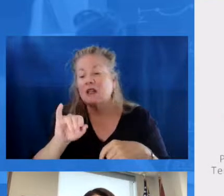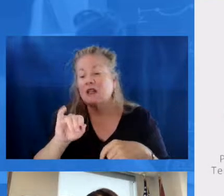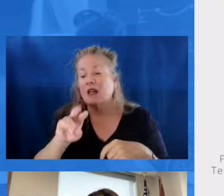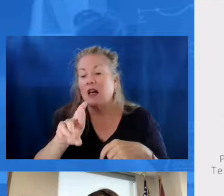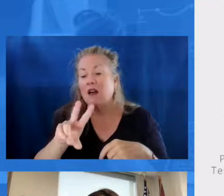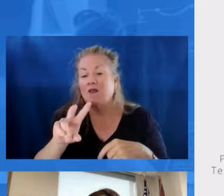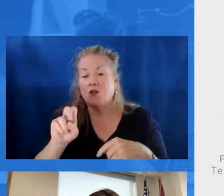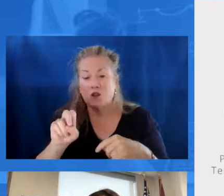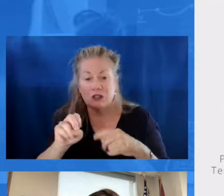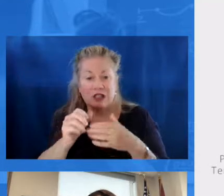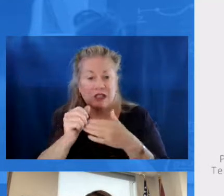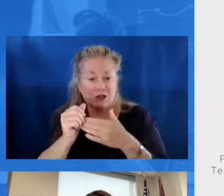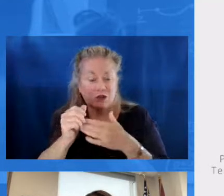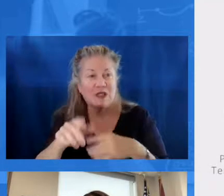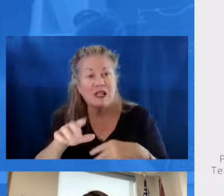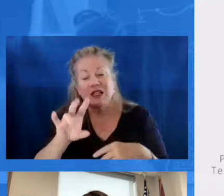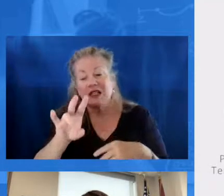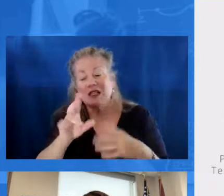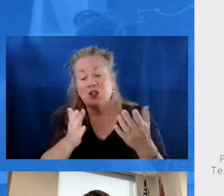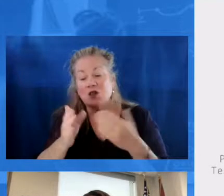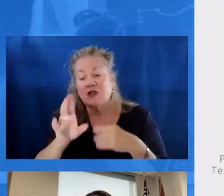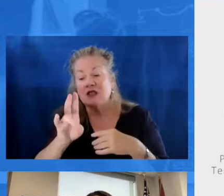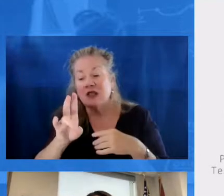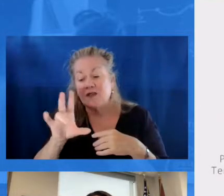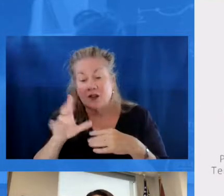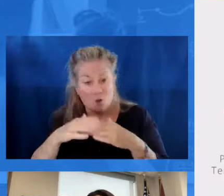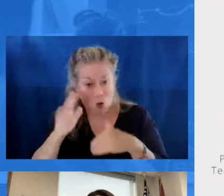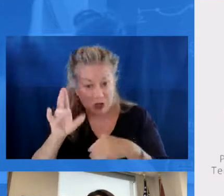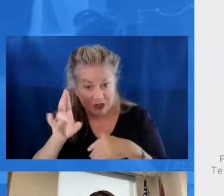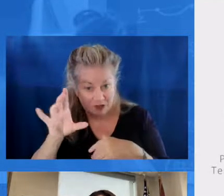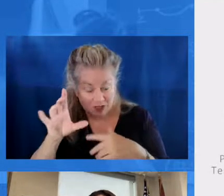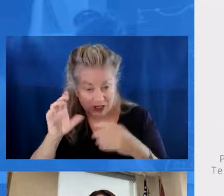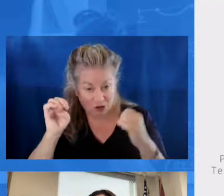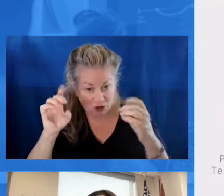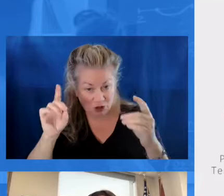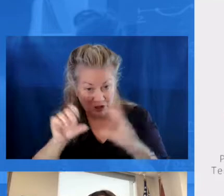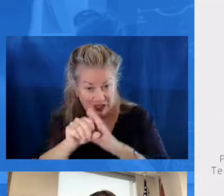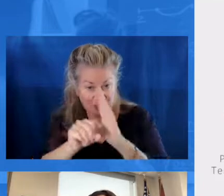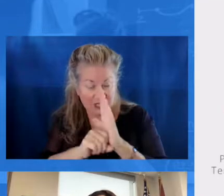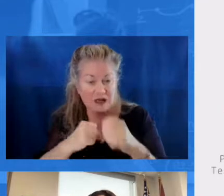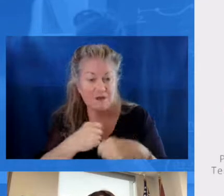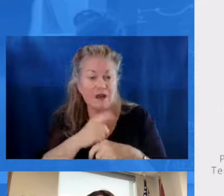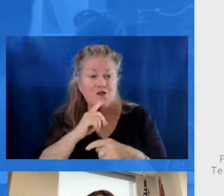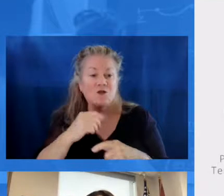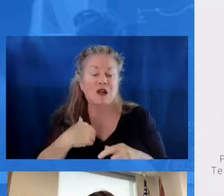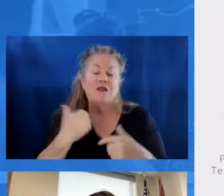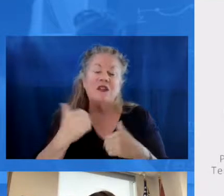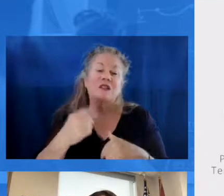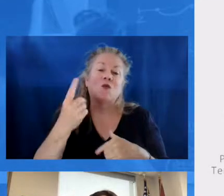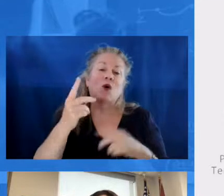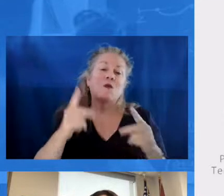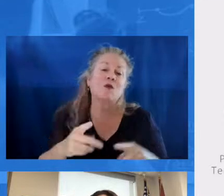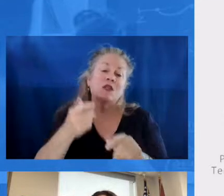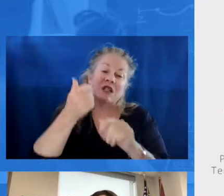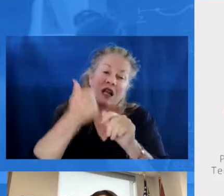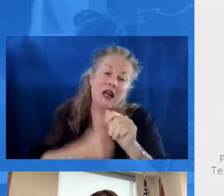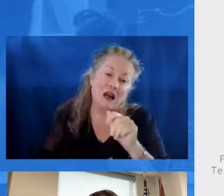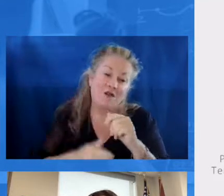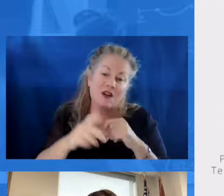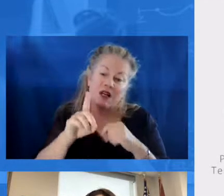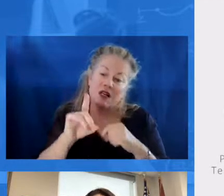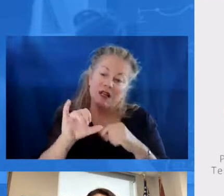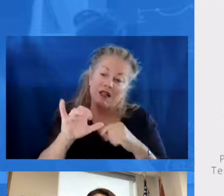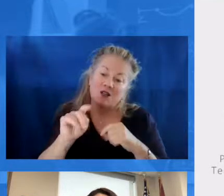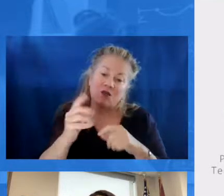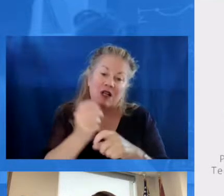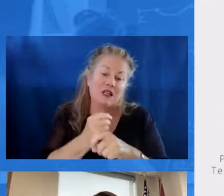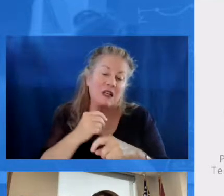diverse leader network. That serves over 700 educators in the state. And it's ensuring that we have at least one person in every